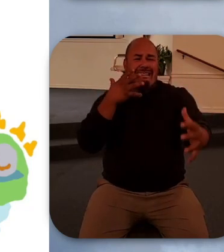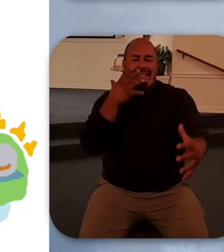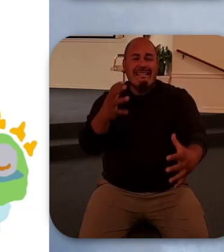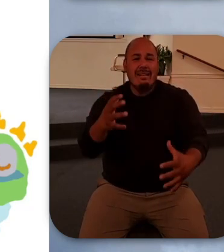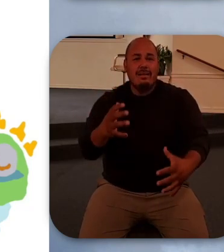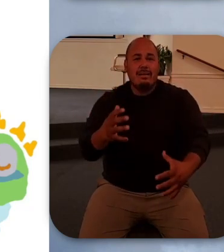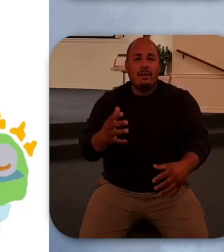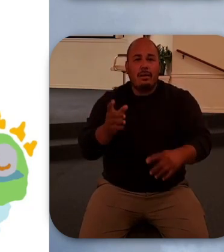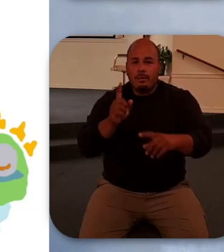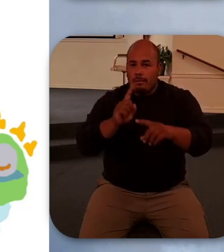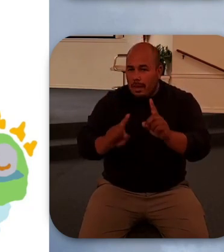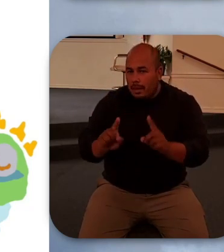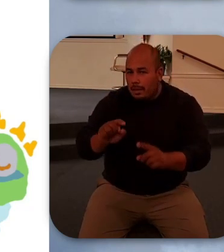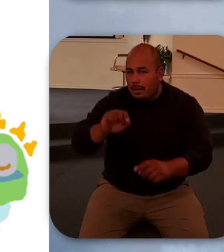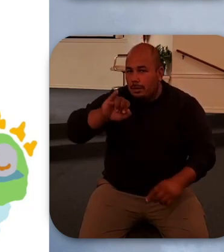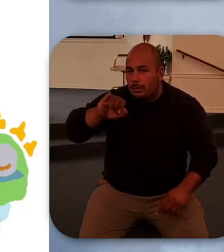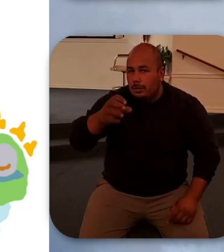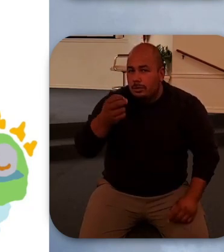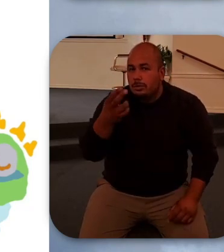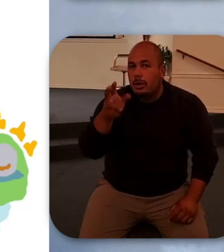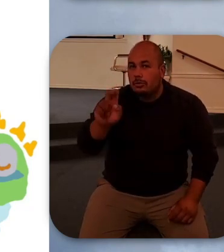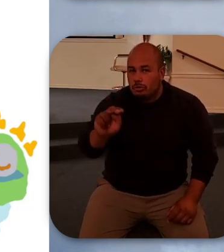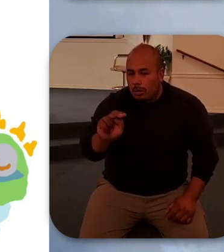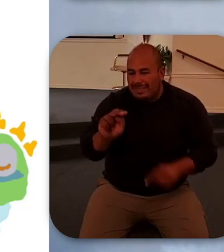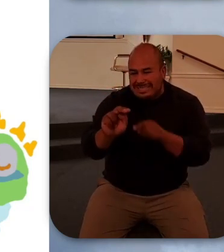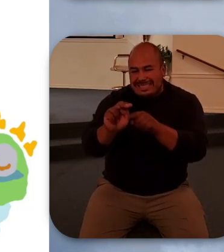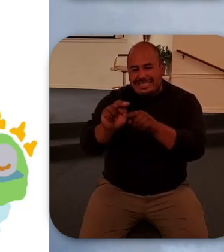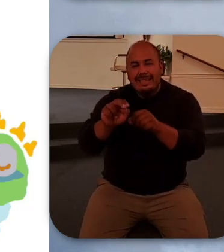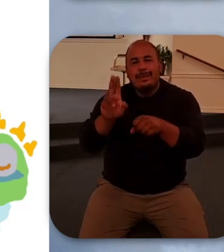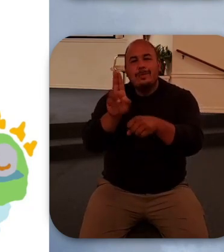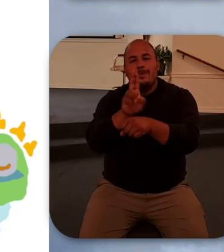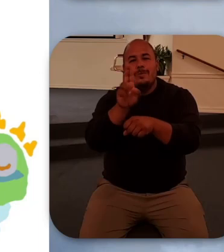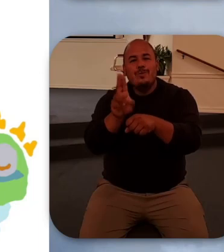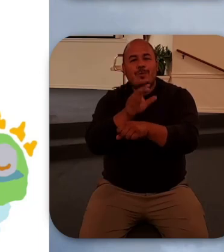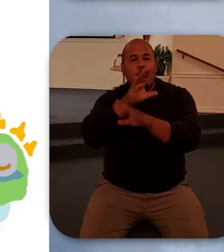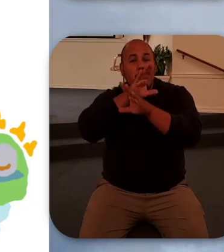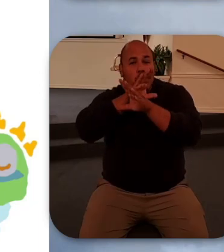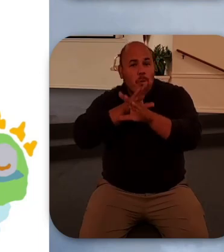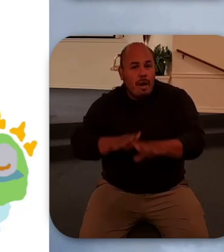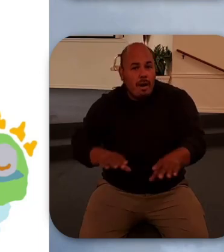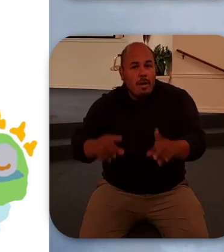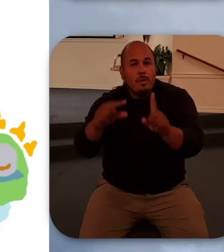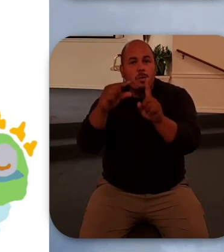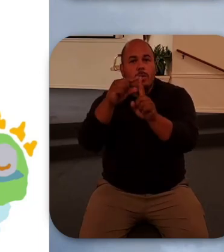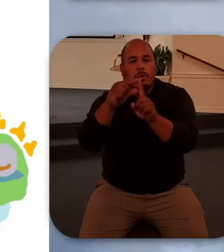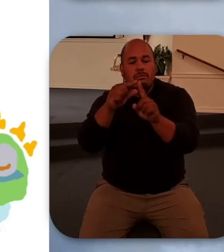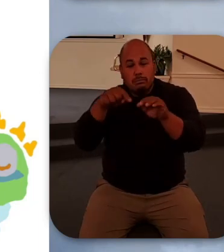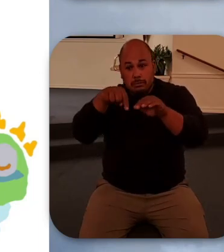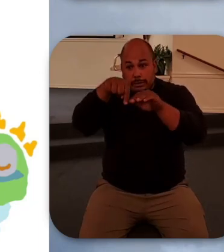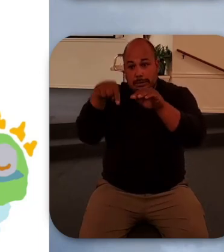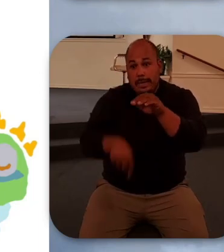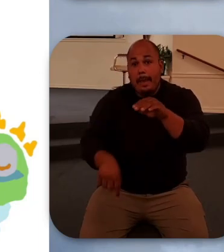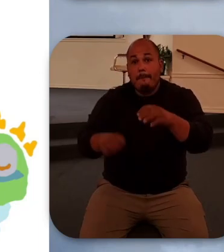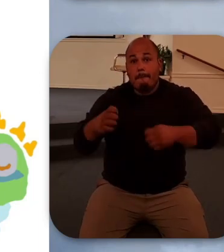means a quieter weeping. Tears, sorrow, but not so loud. Still filled with deep emotion.